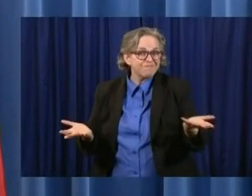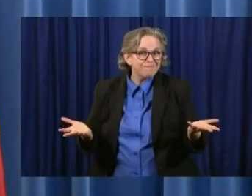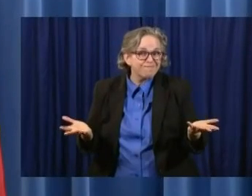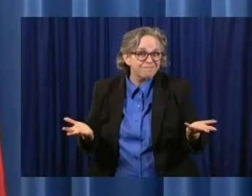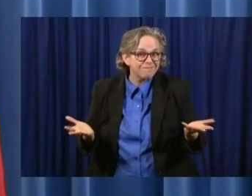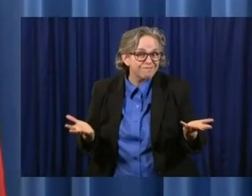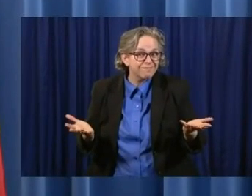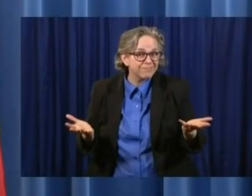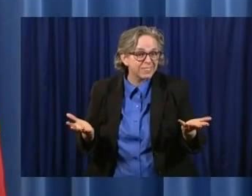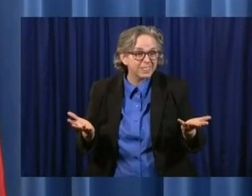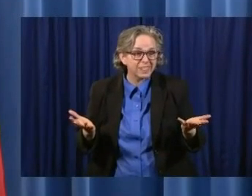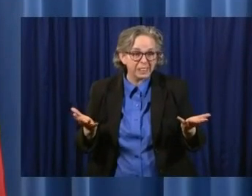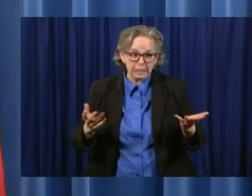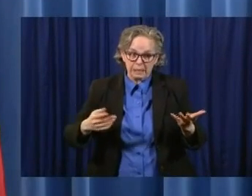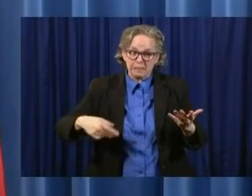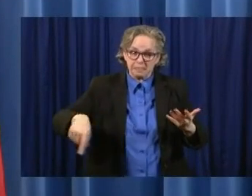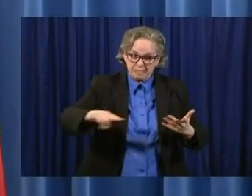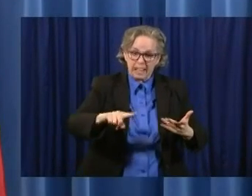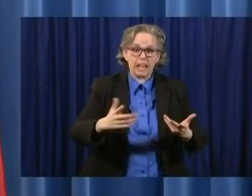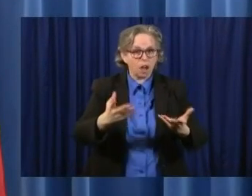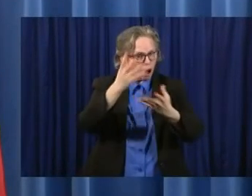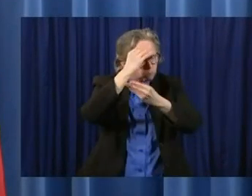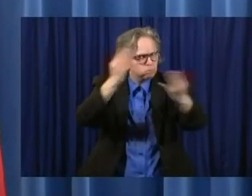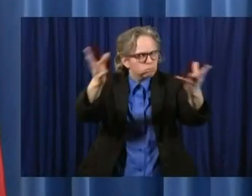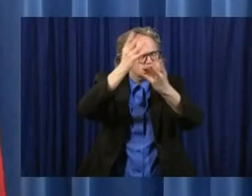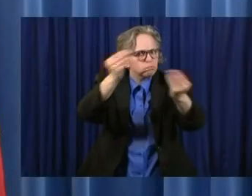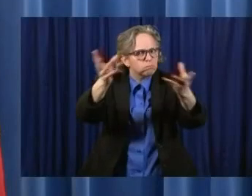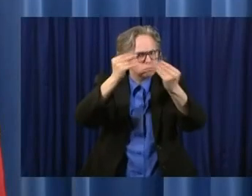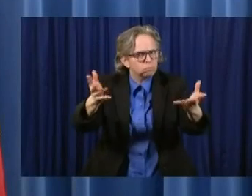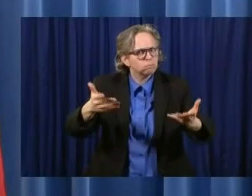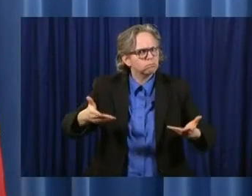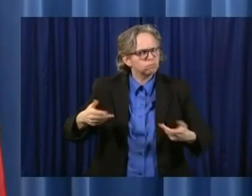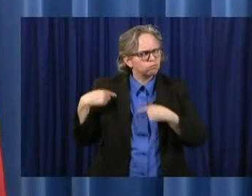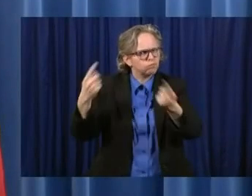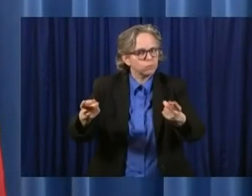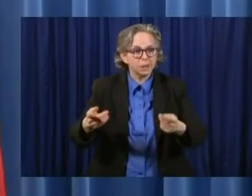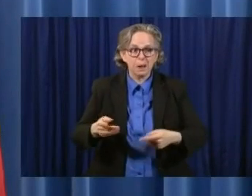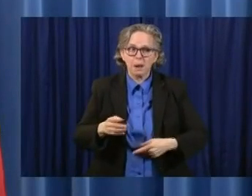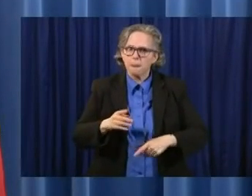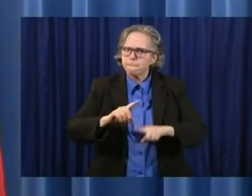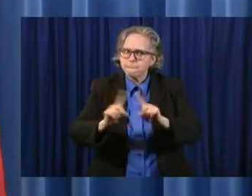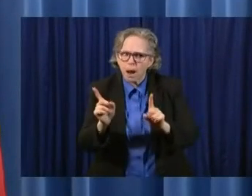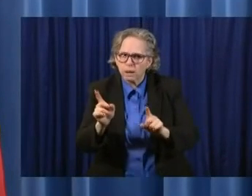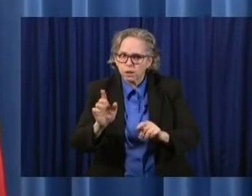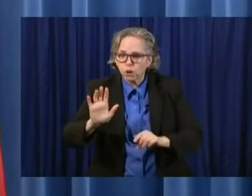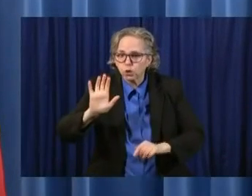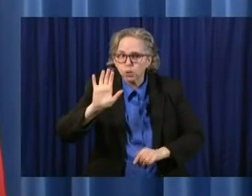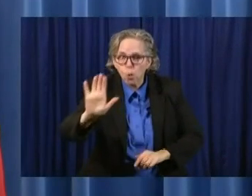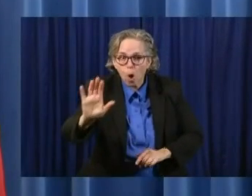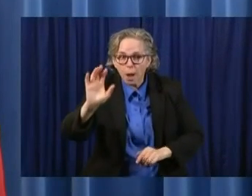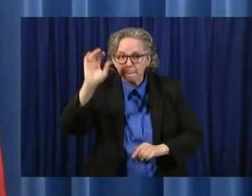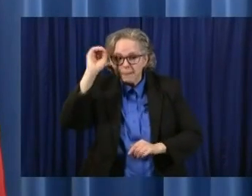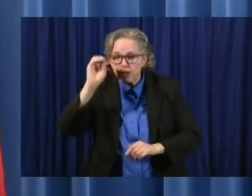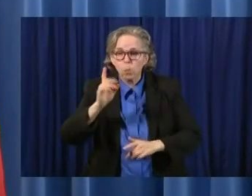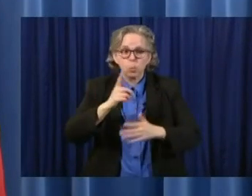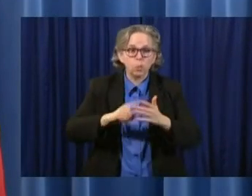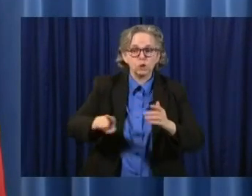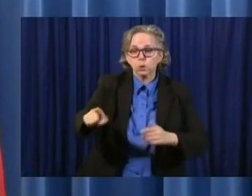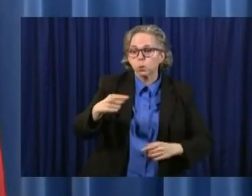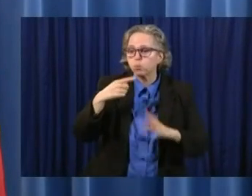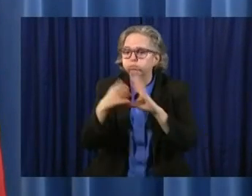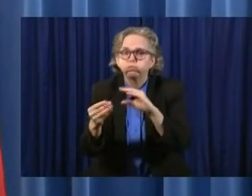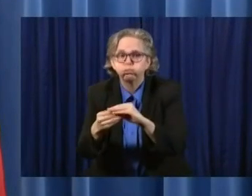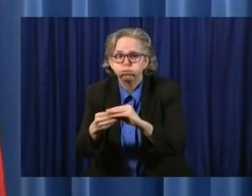about what you think, what you're saying, and what you think is